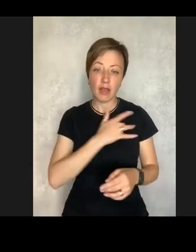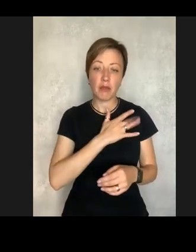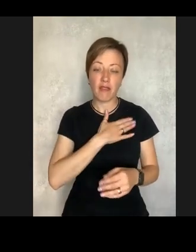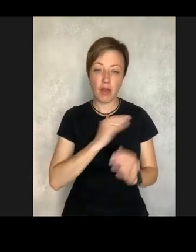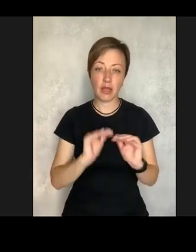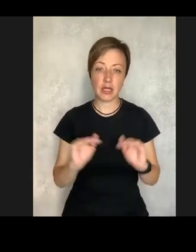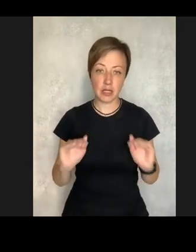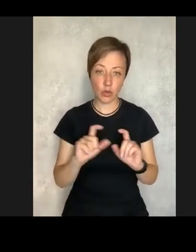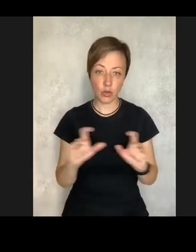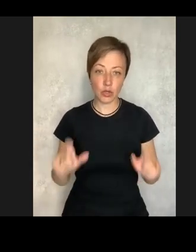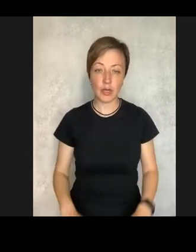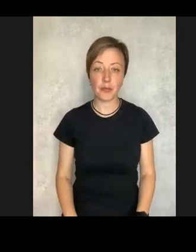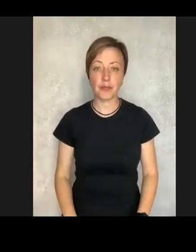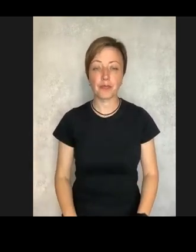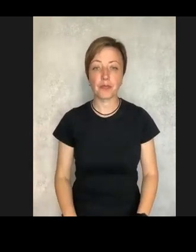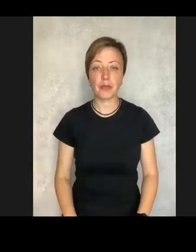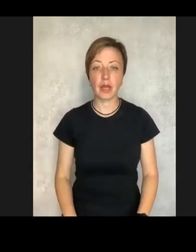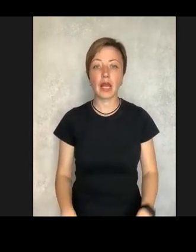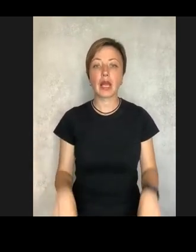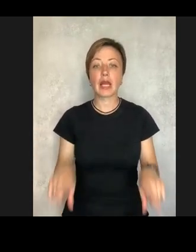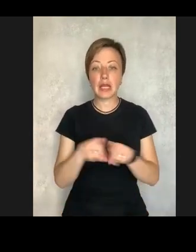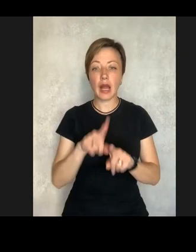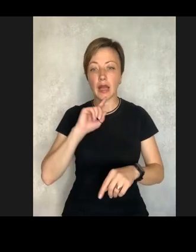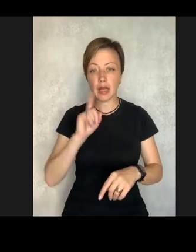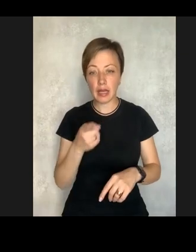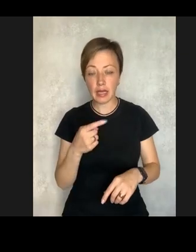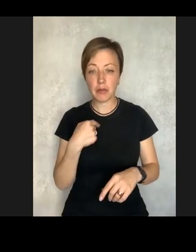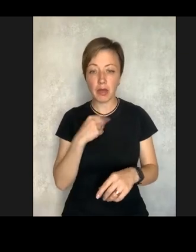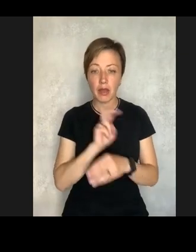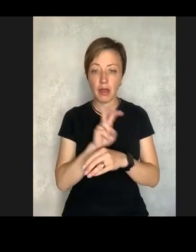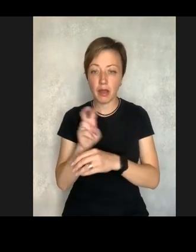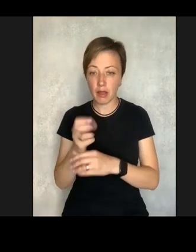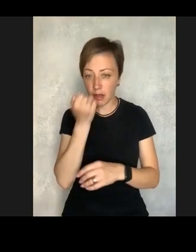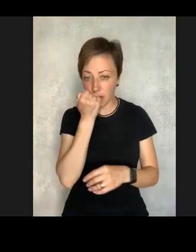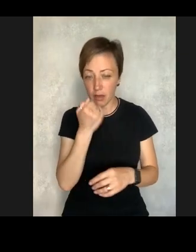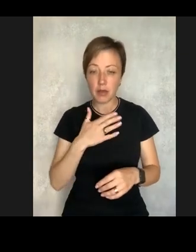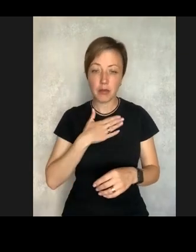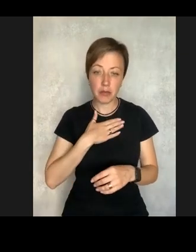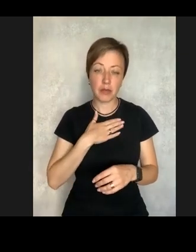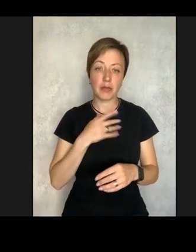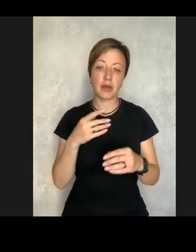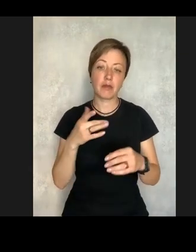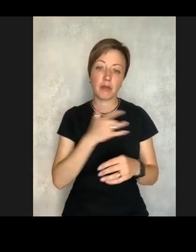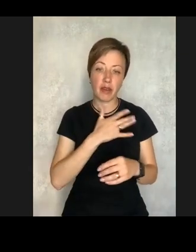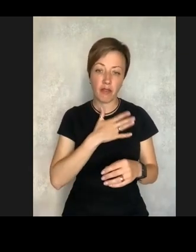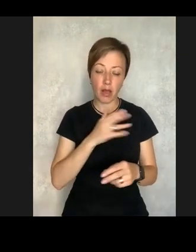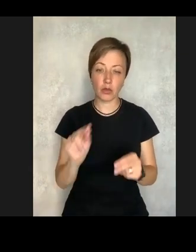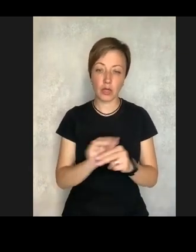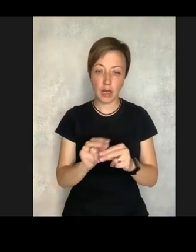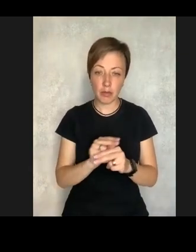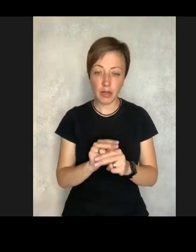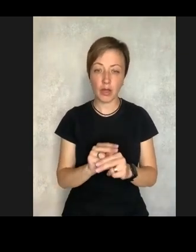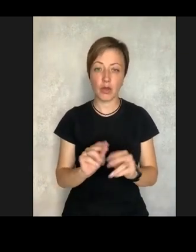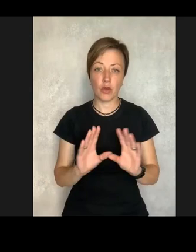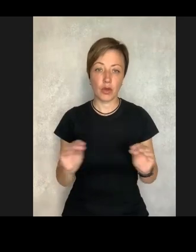diagnosis of autism, but just something adjacent. So it took us a year to wander around, and